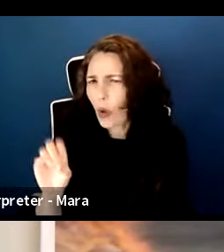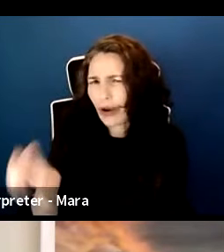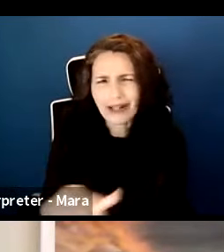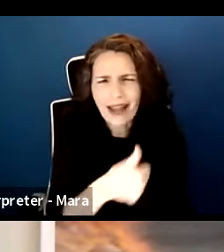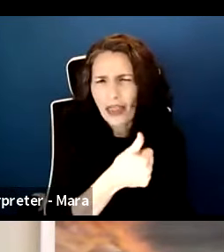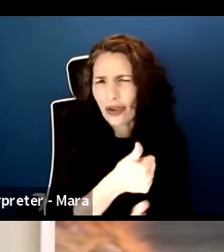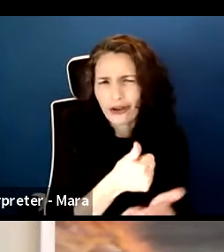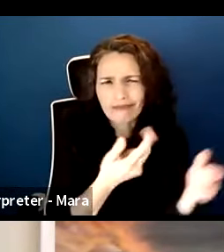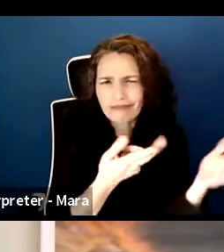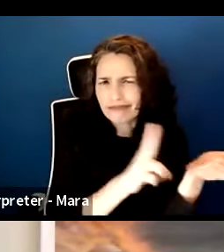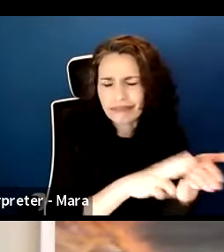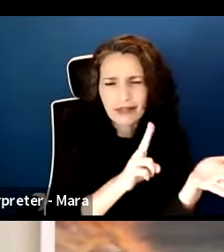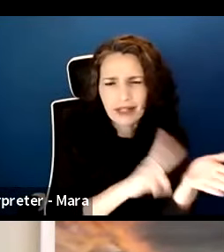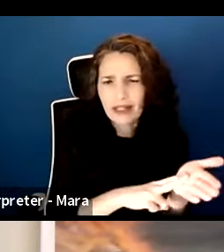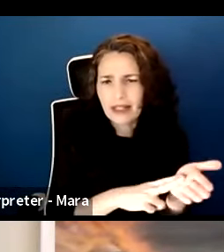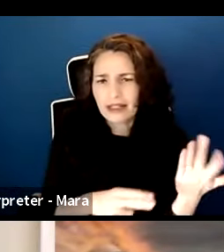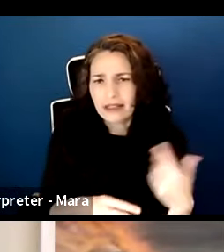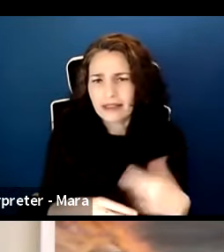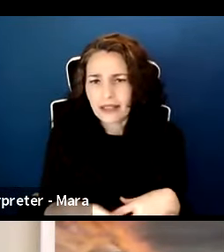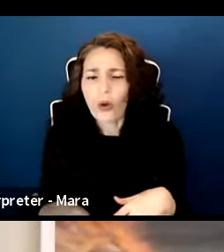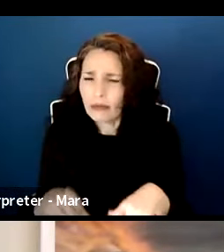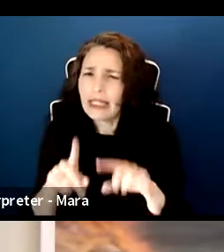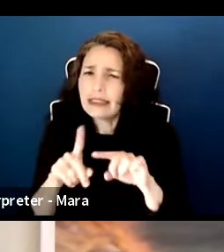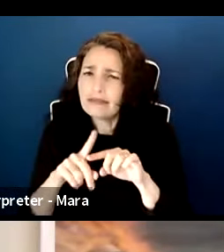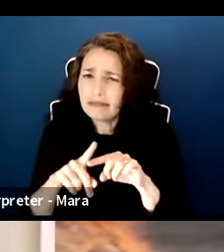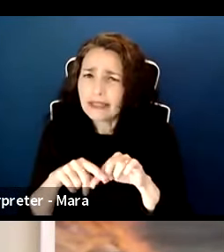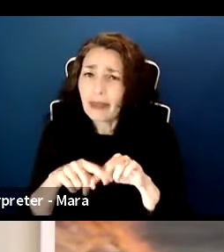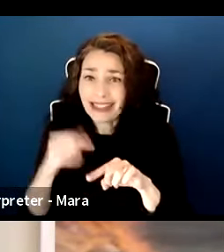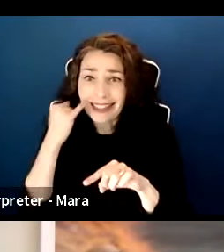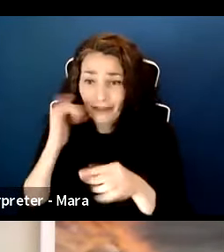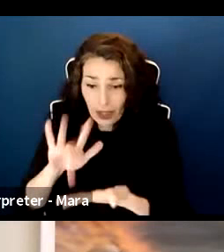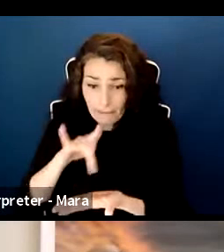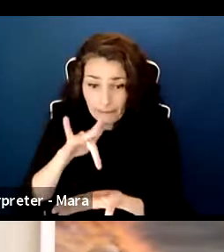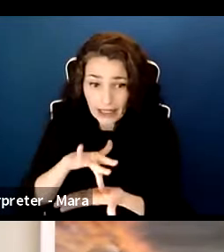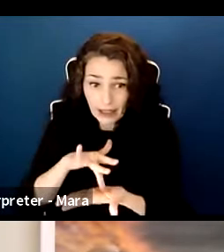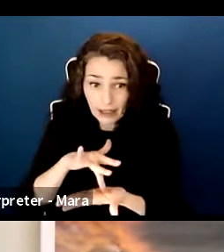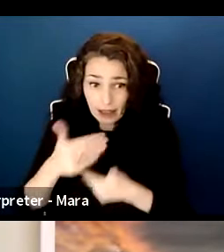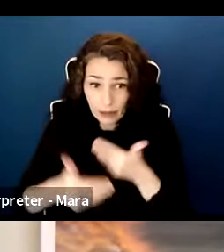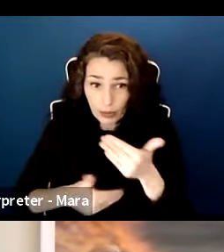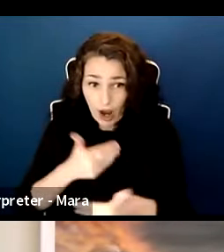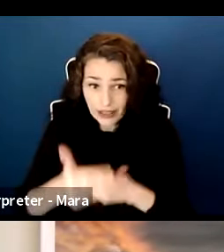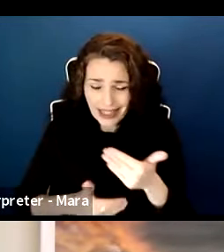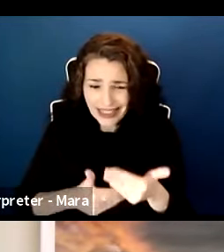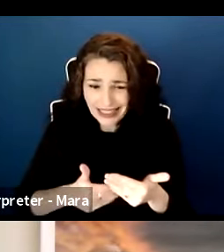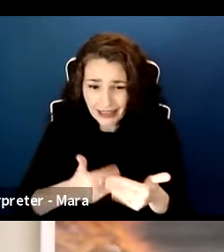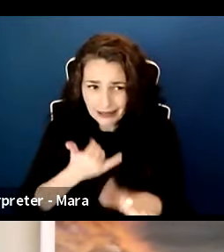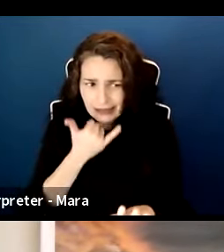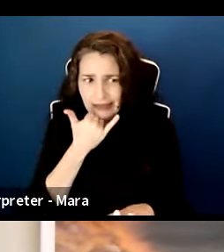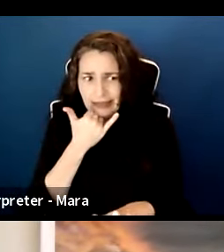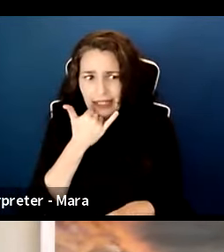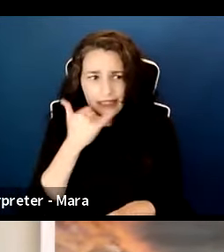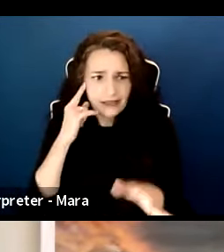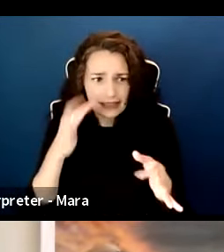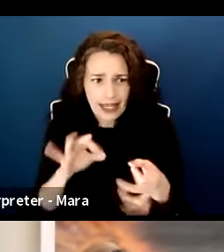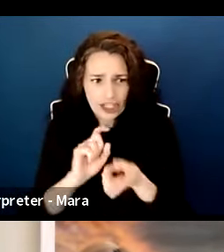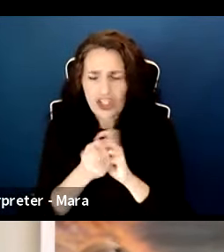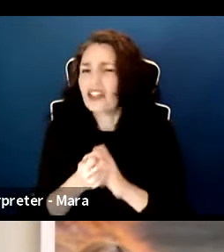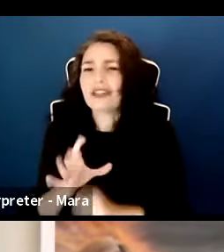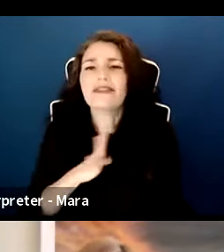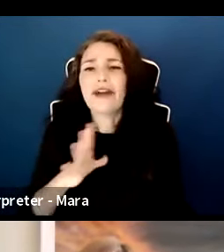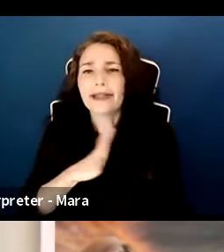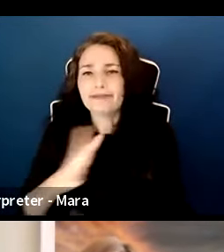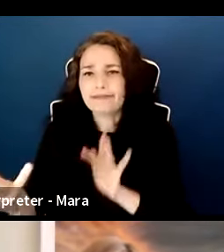accomplished that. So stick with that one. But yes, if you're still midway through the signatory process, just, uh, reach out and we will, we'll get you switched over.